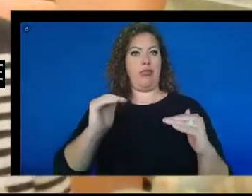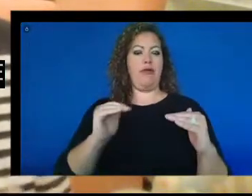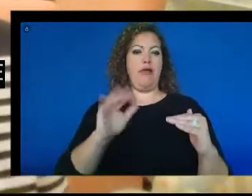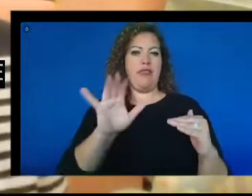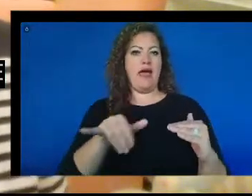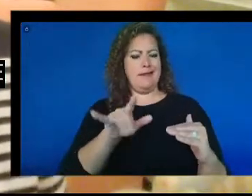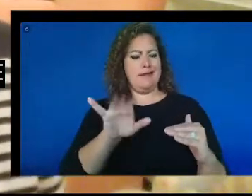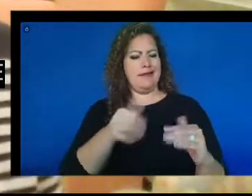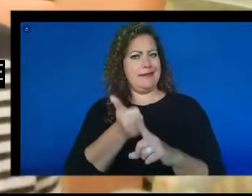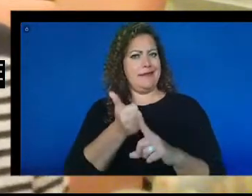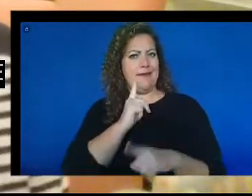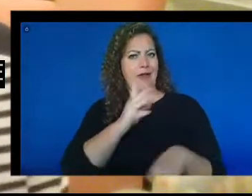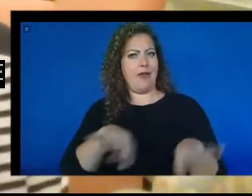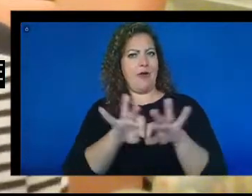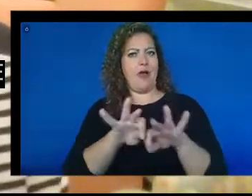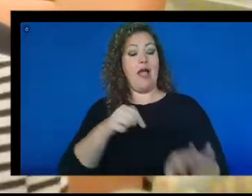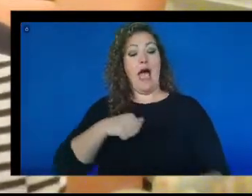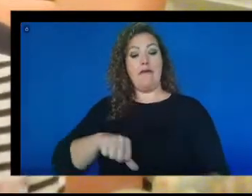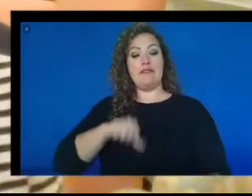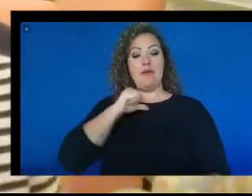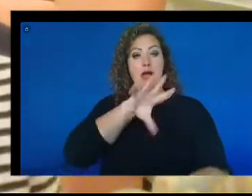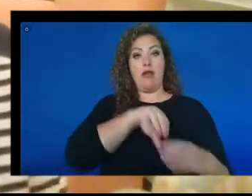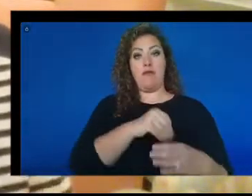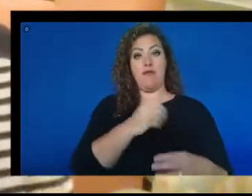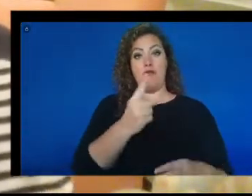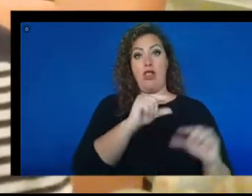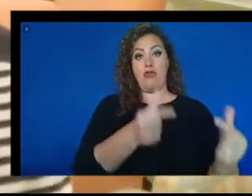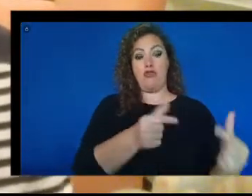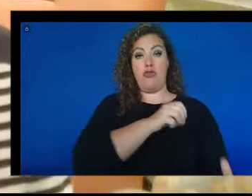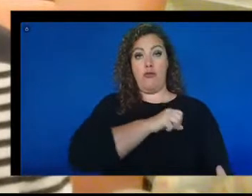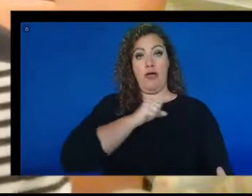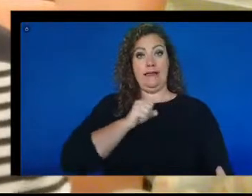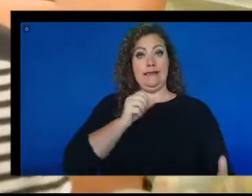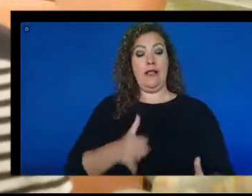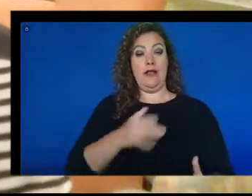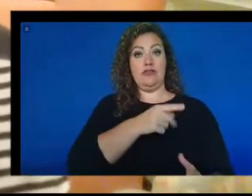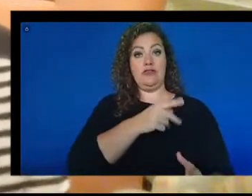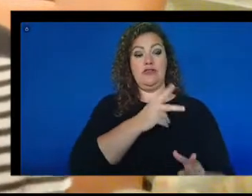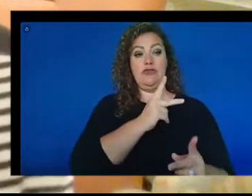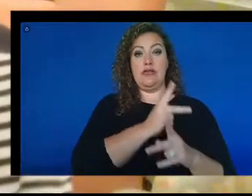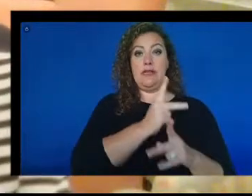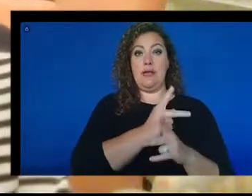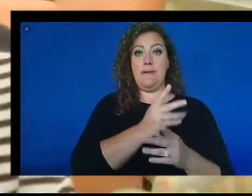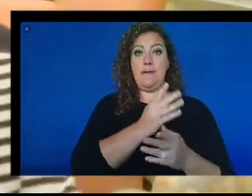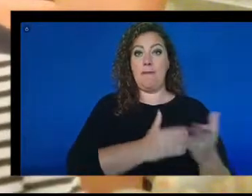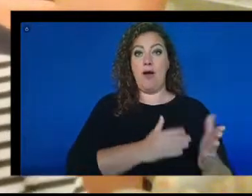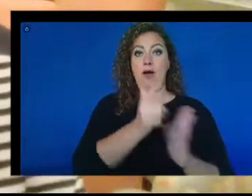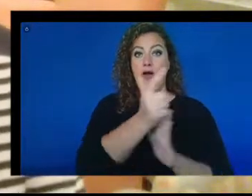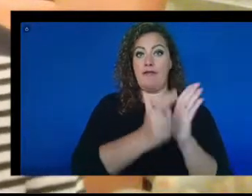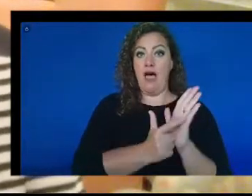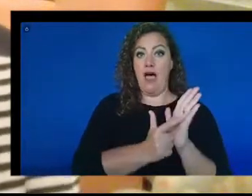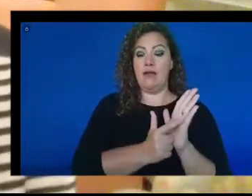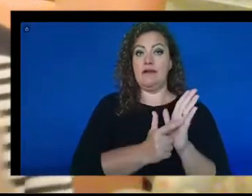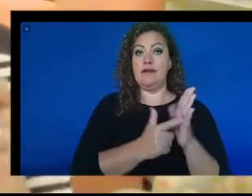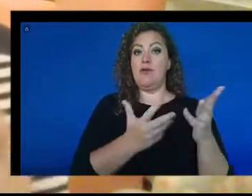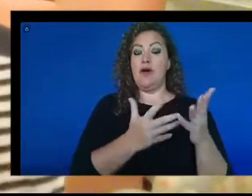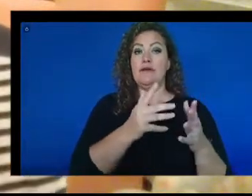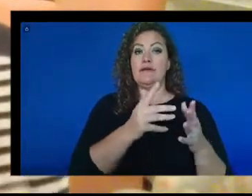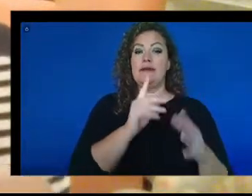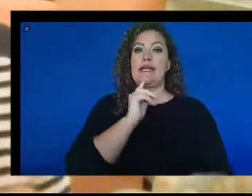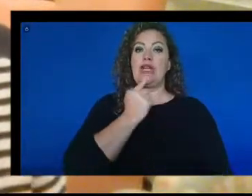I was proud to be one of the group of senators that helped draft the key portions of the law, which included critically important